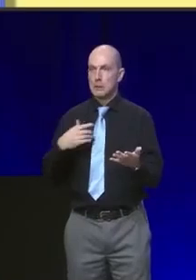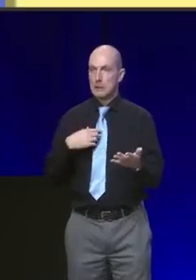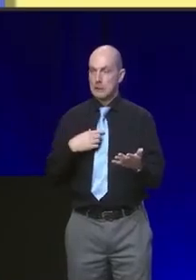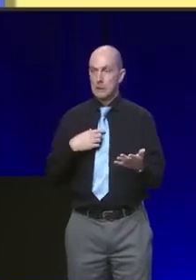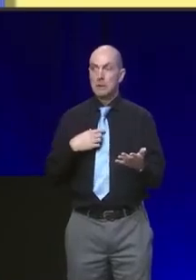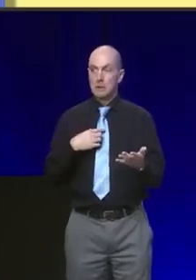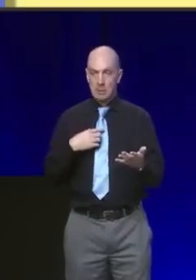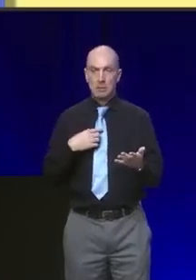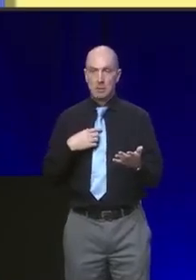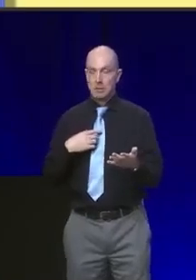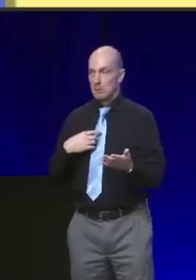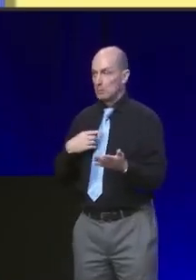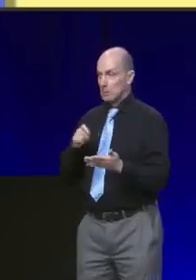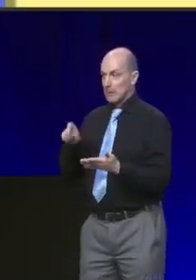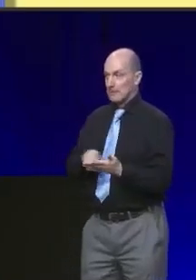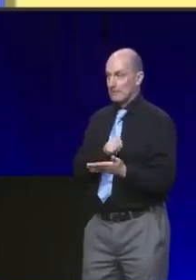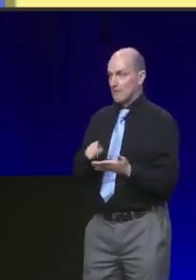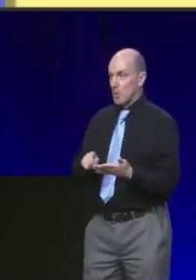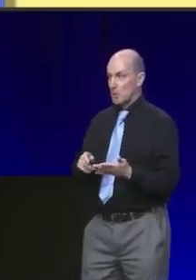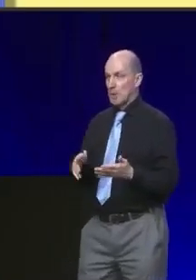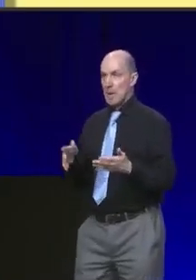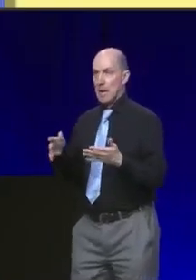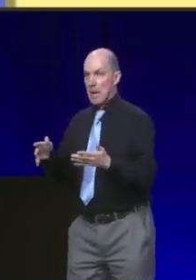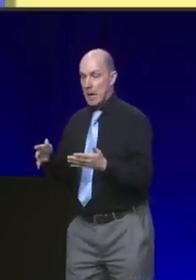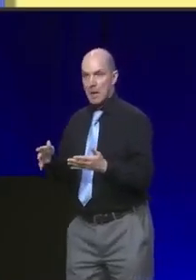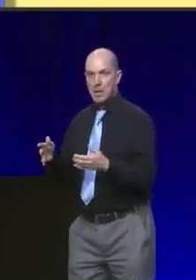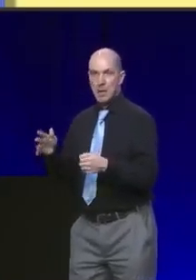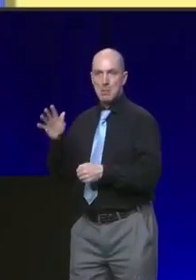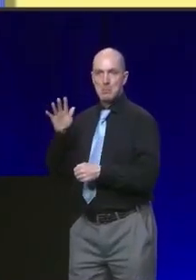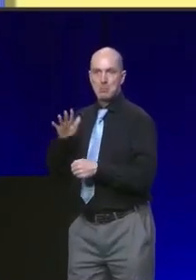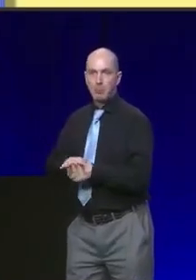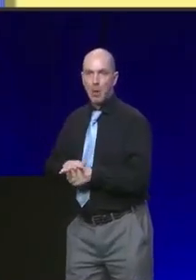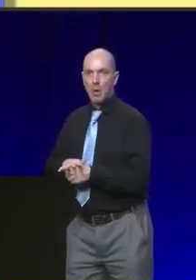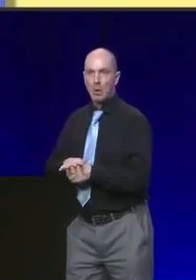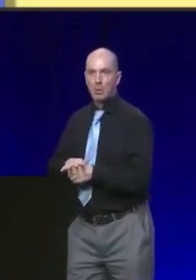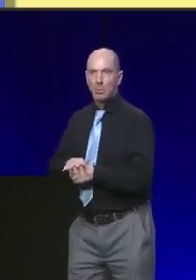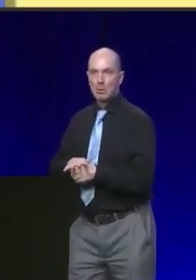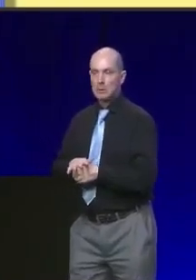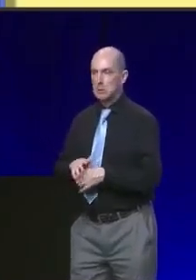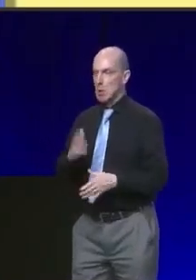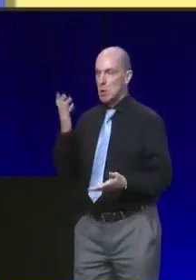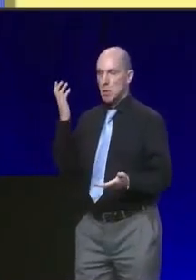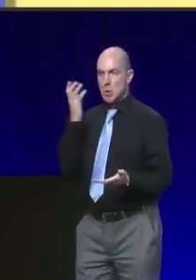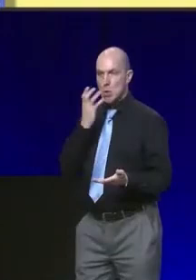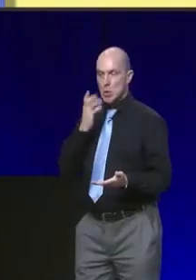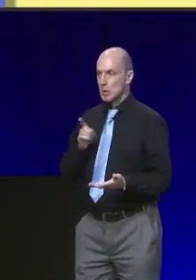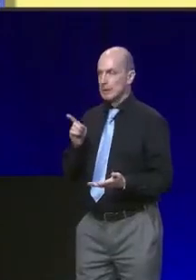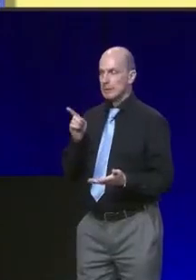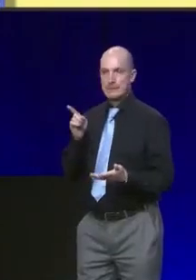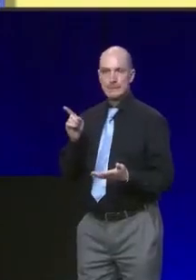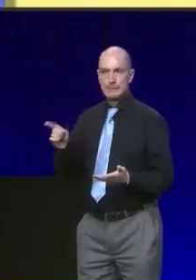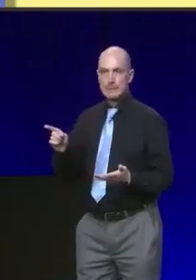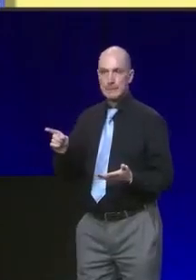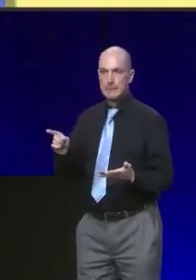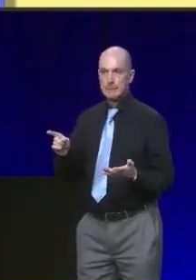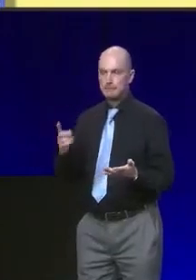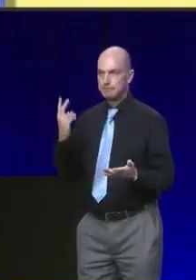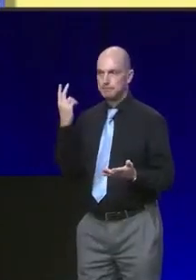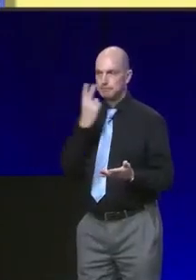of the people of Scotland. They couldn't have been more short-sighted. Because they have destroyed,